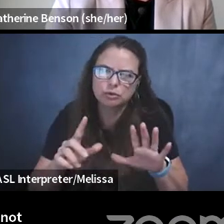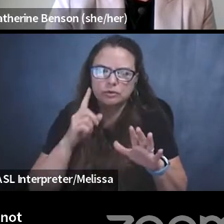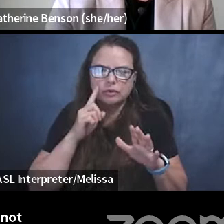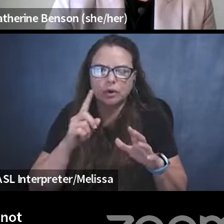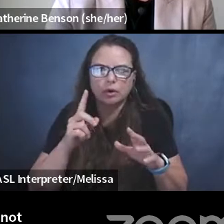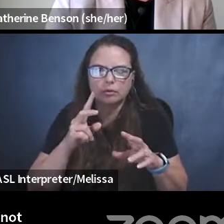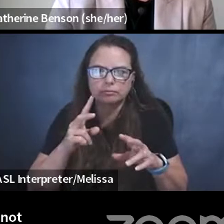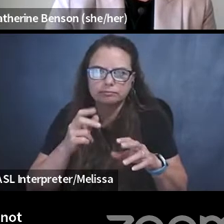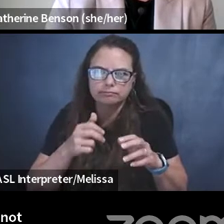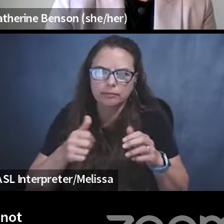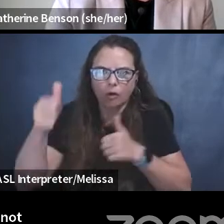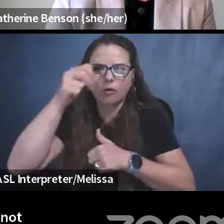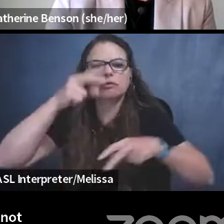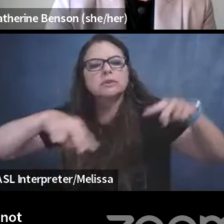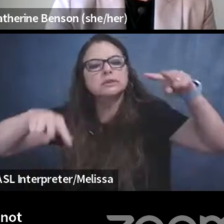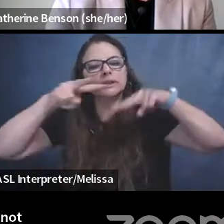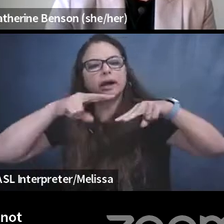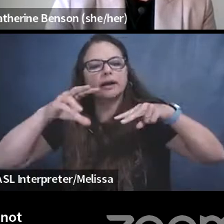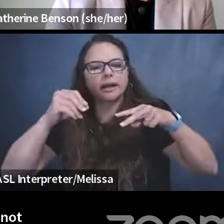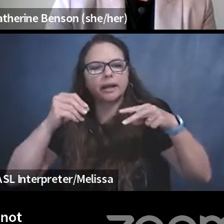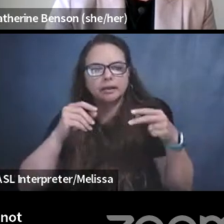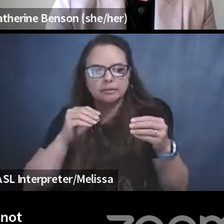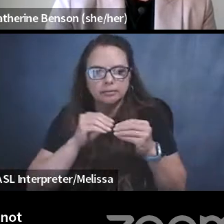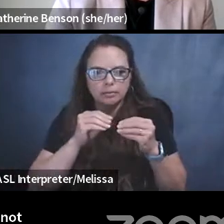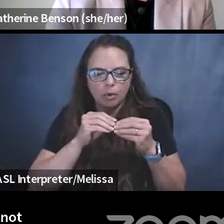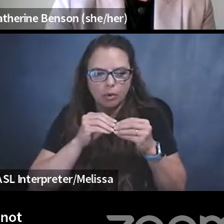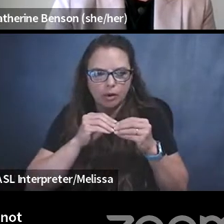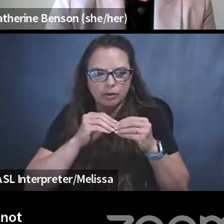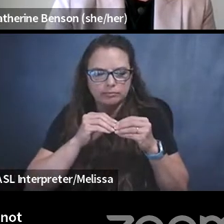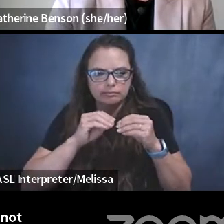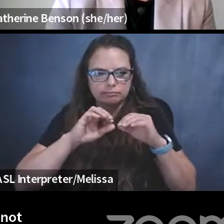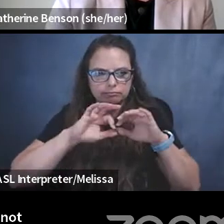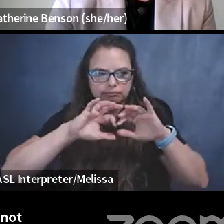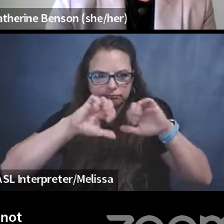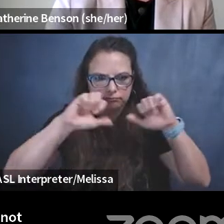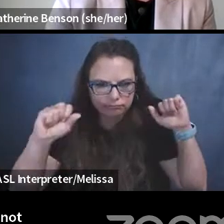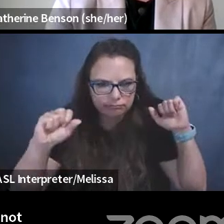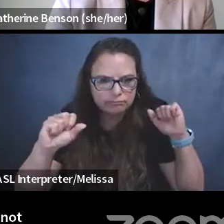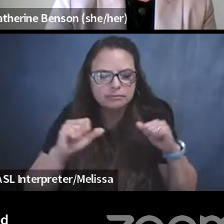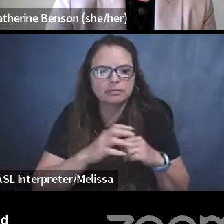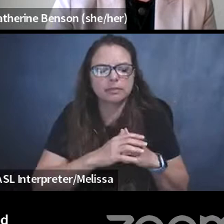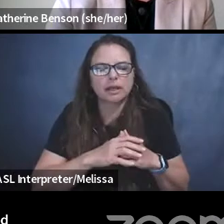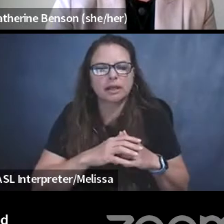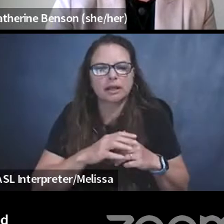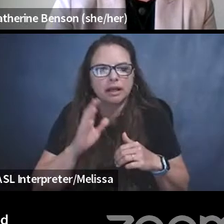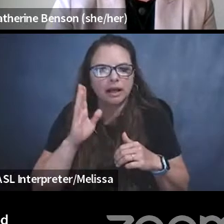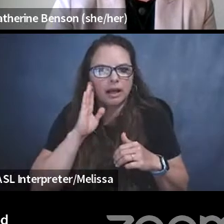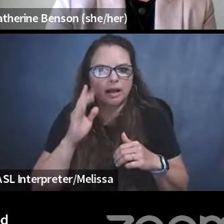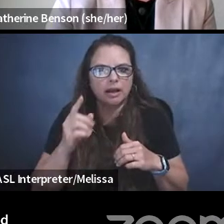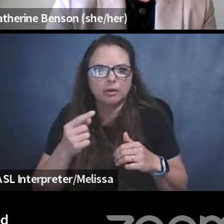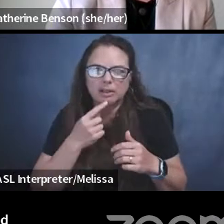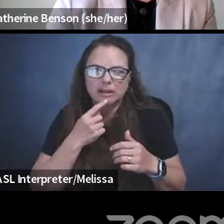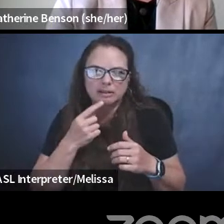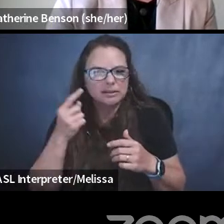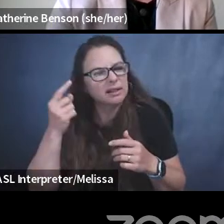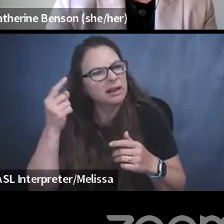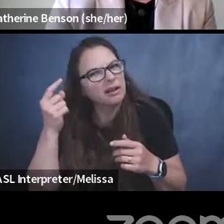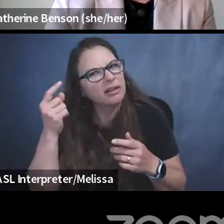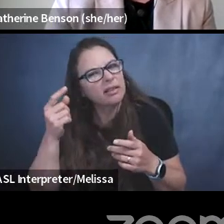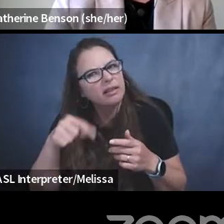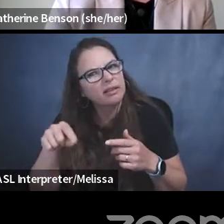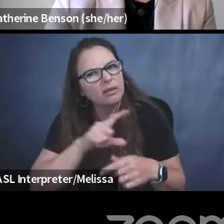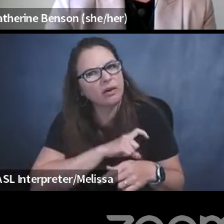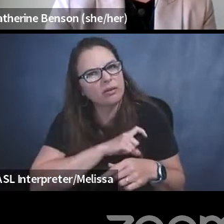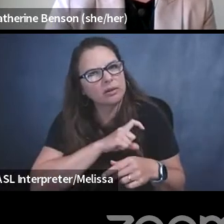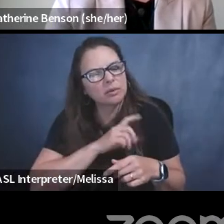I, I would think that these, um, security agencies and law enforcement agencies would resist these types of audits. But